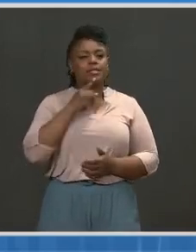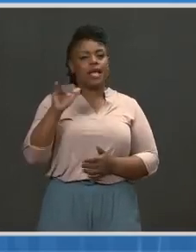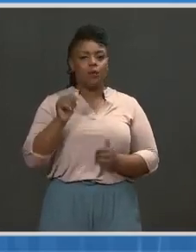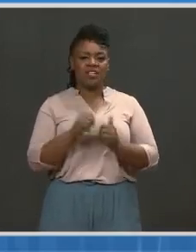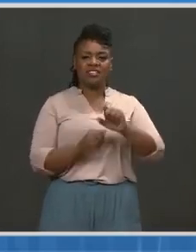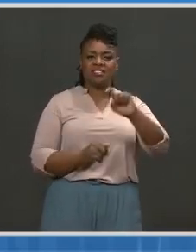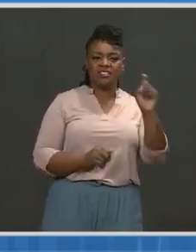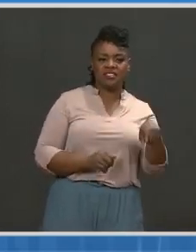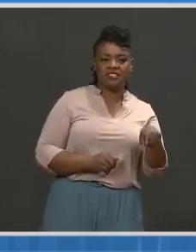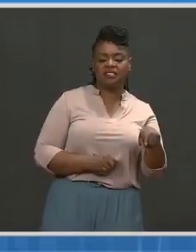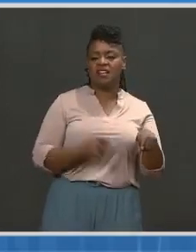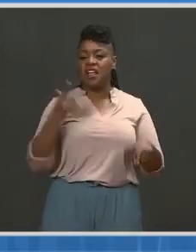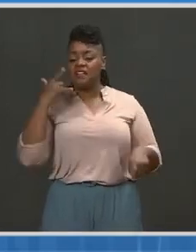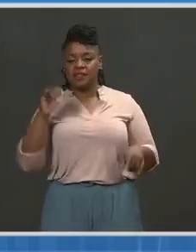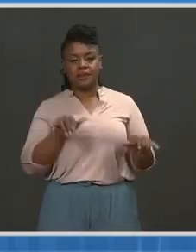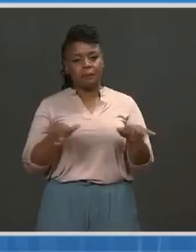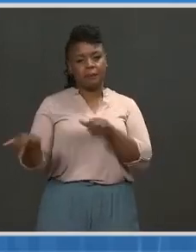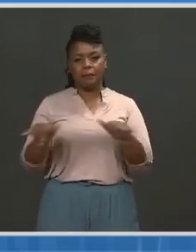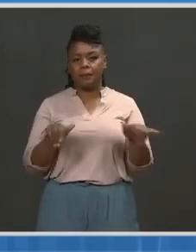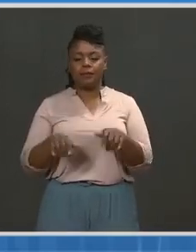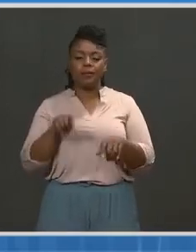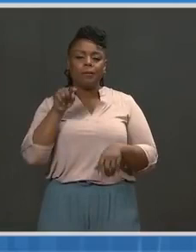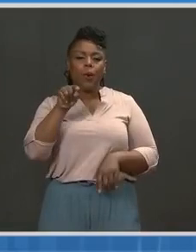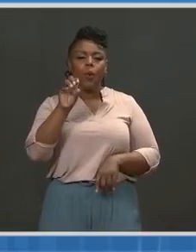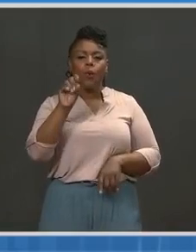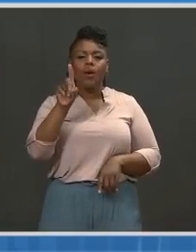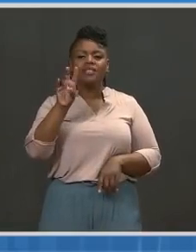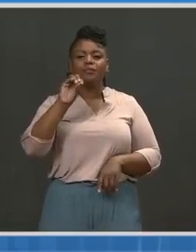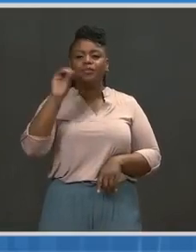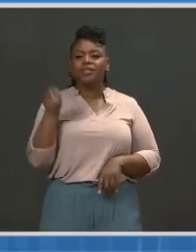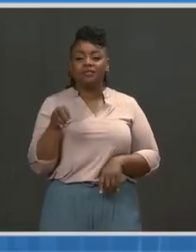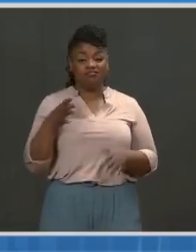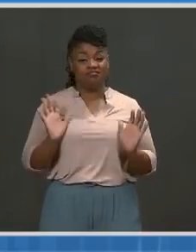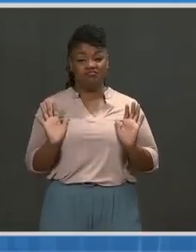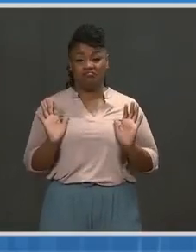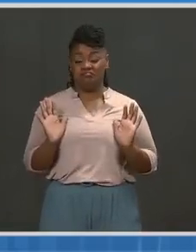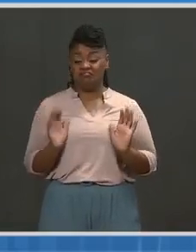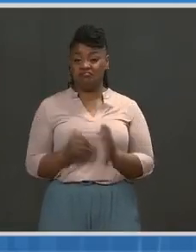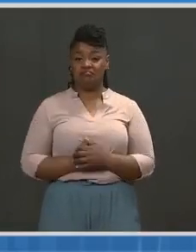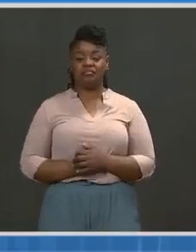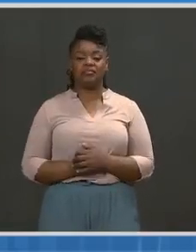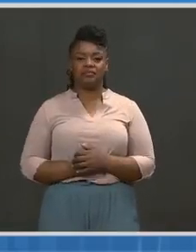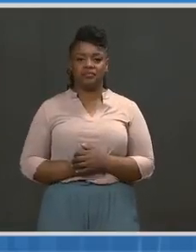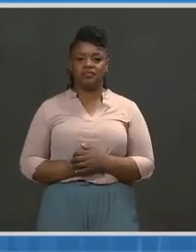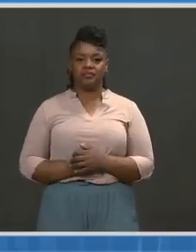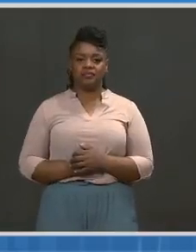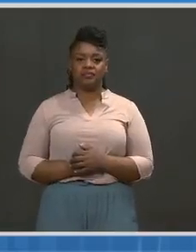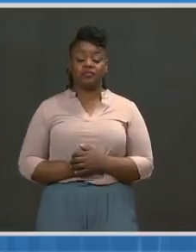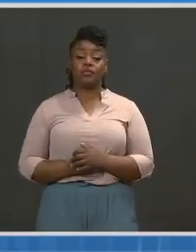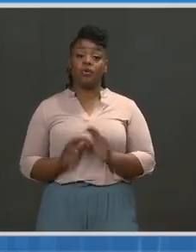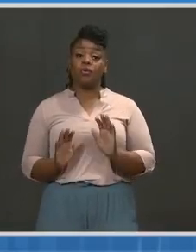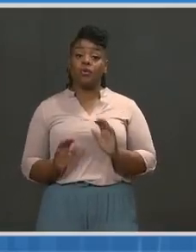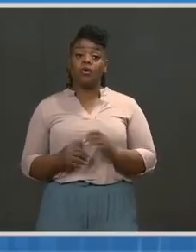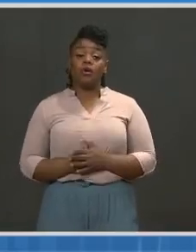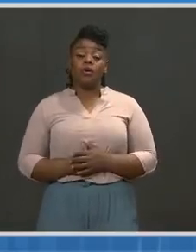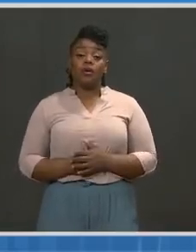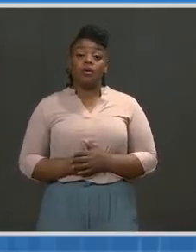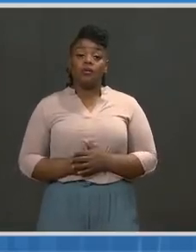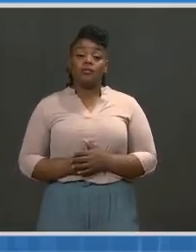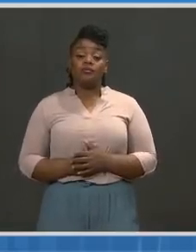similar to the Dallas study with a 0.17 percent positivity. Next slide.